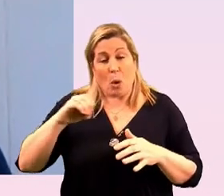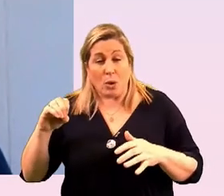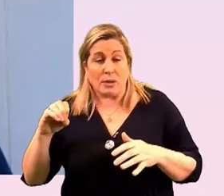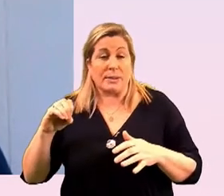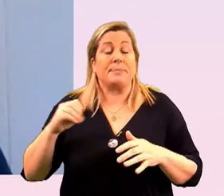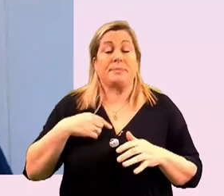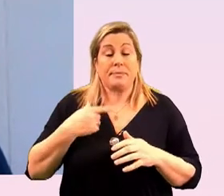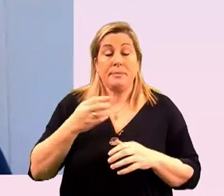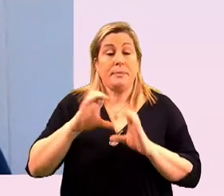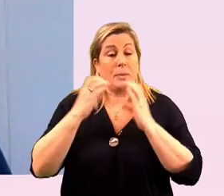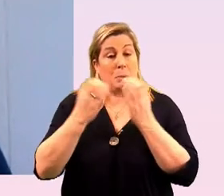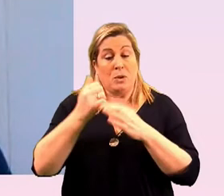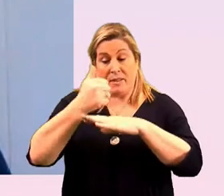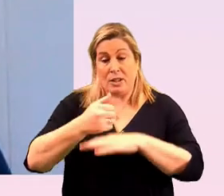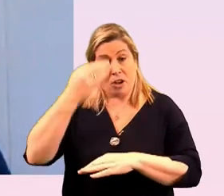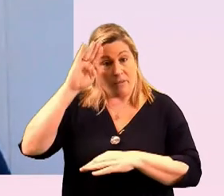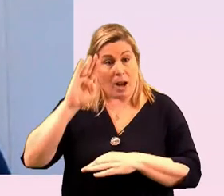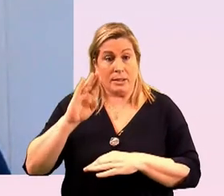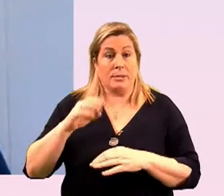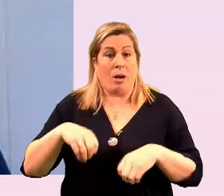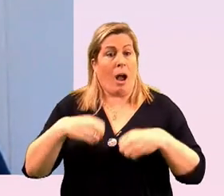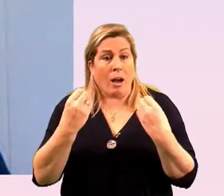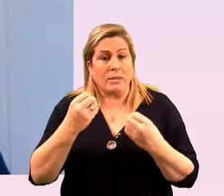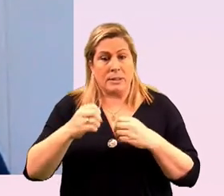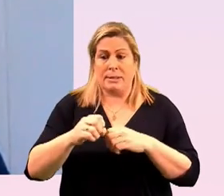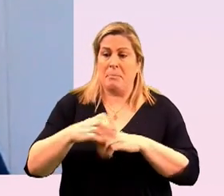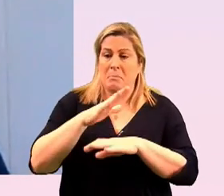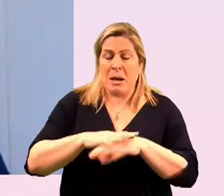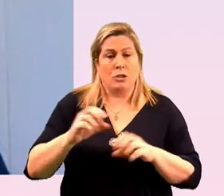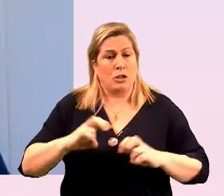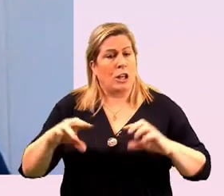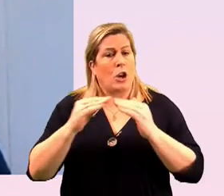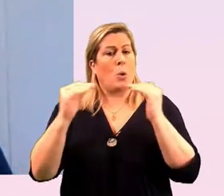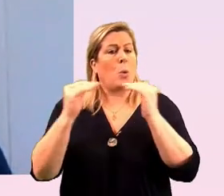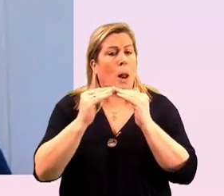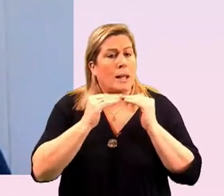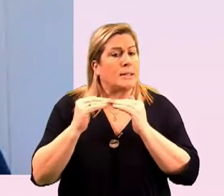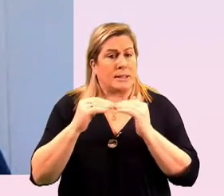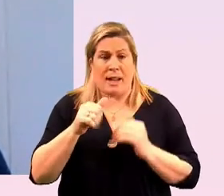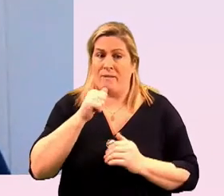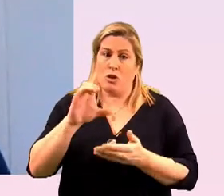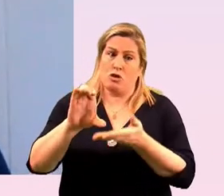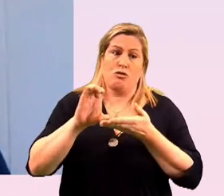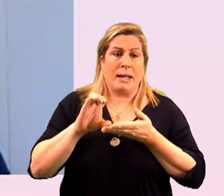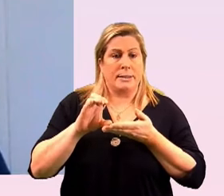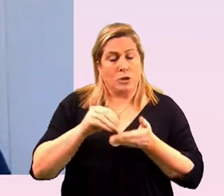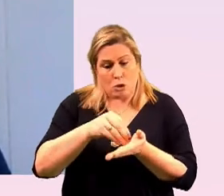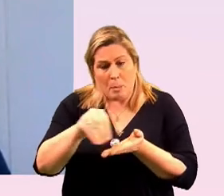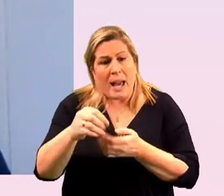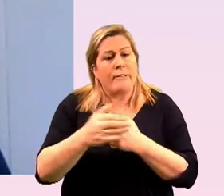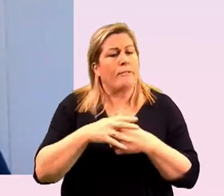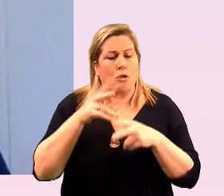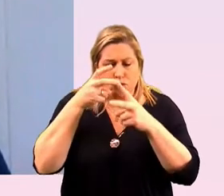for ireland which gave marriage equality our very first grant to pay for a piece of research